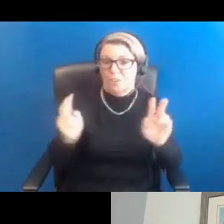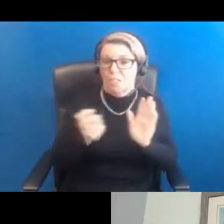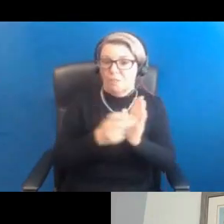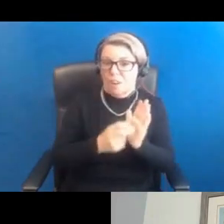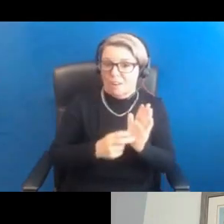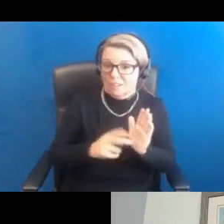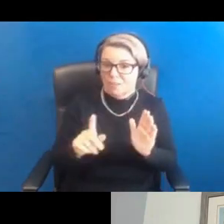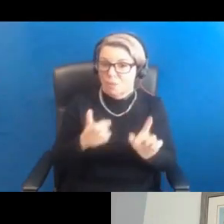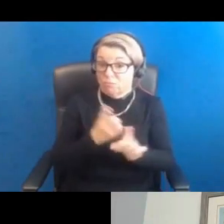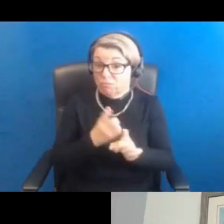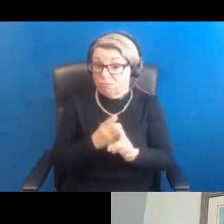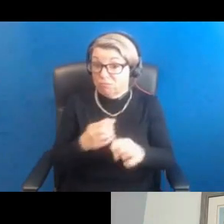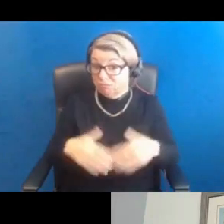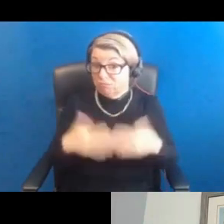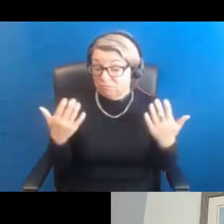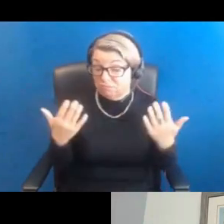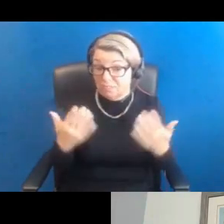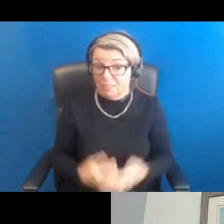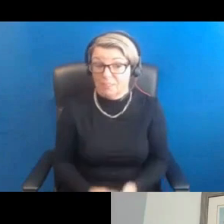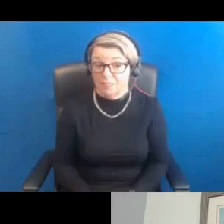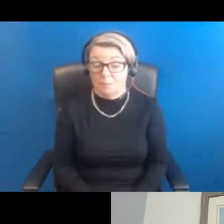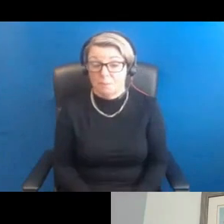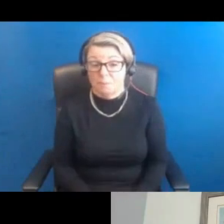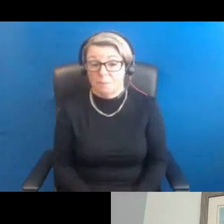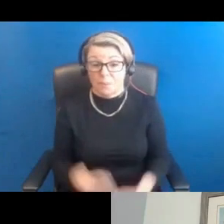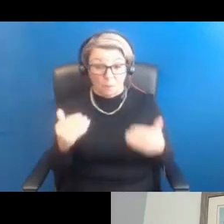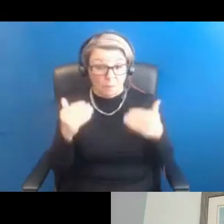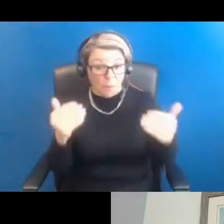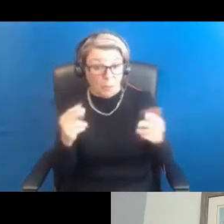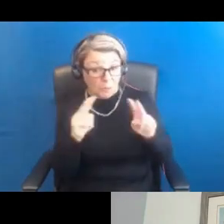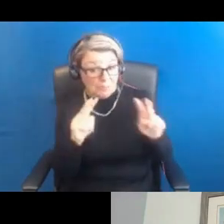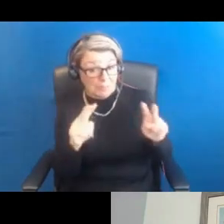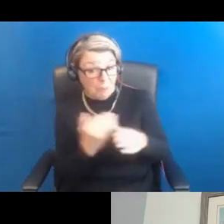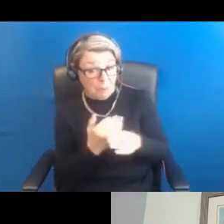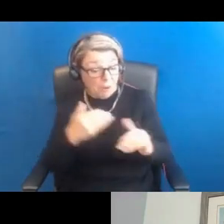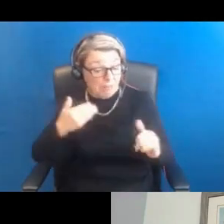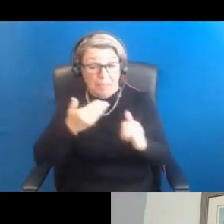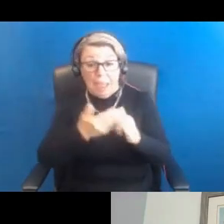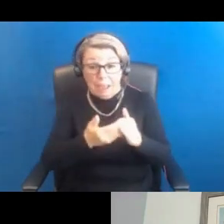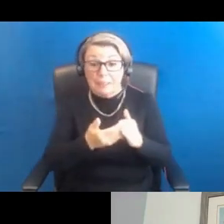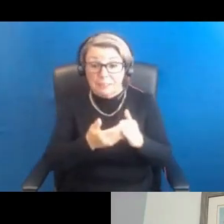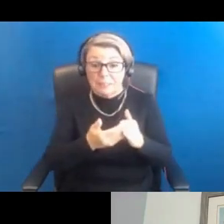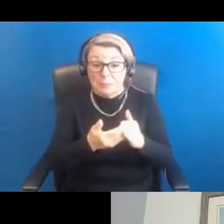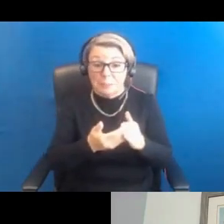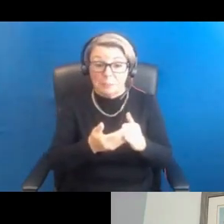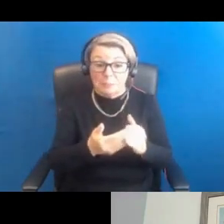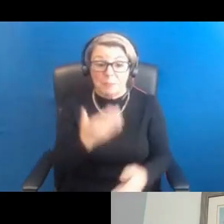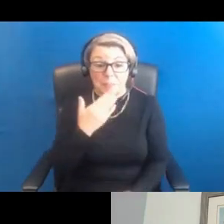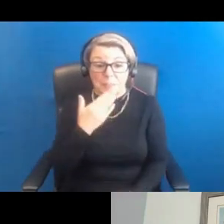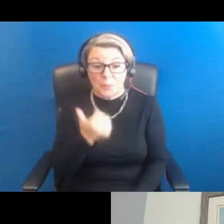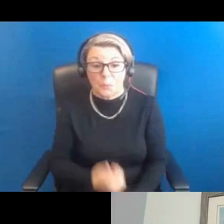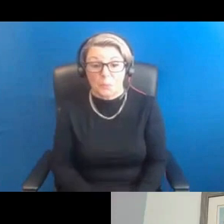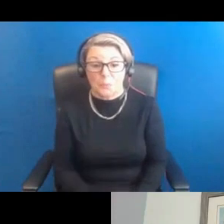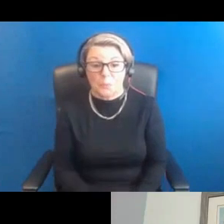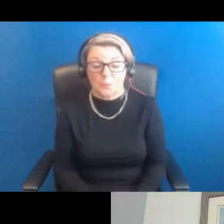about today. And so we're looking forward to seeing Claire's work at the end. And thanks, Claire, for joining us today.